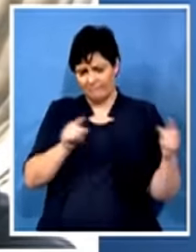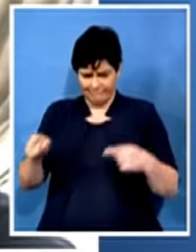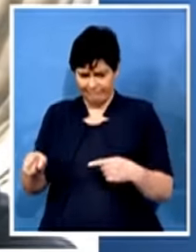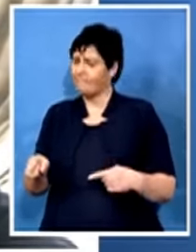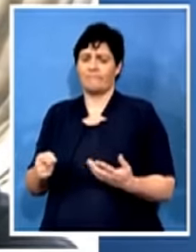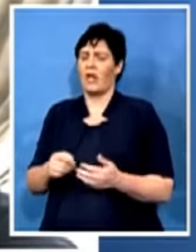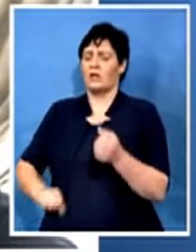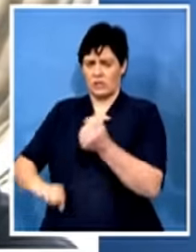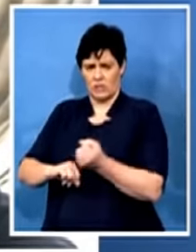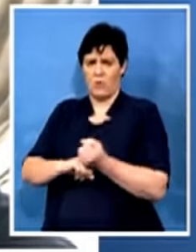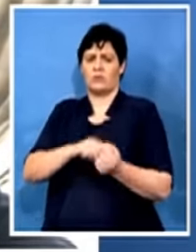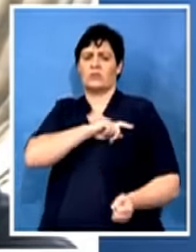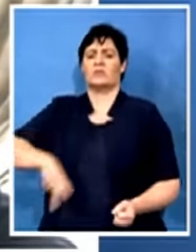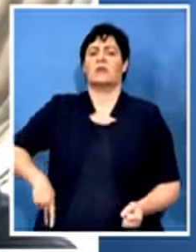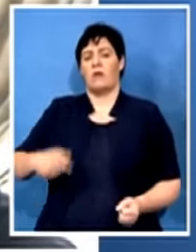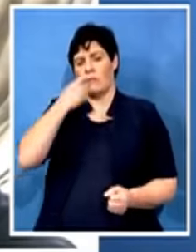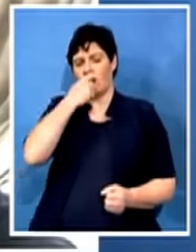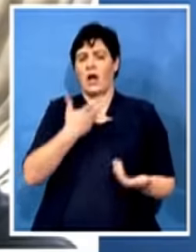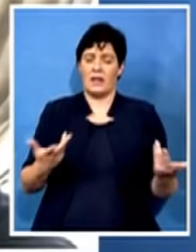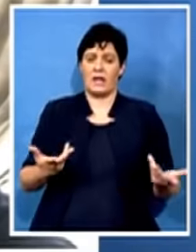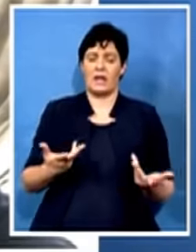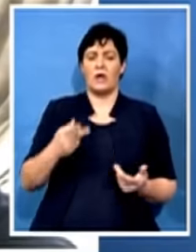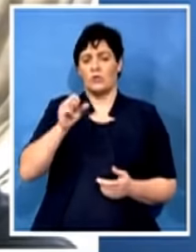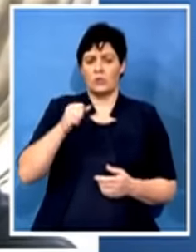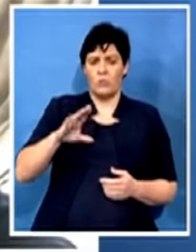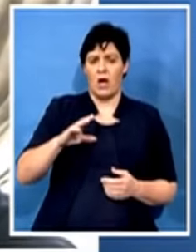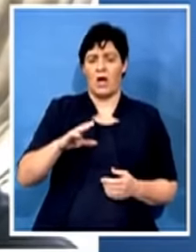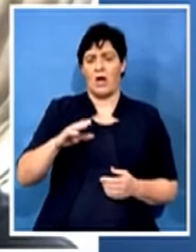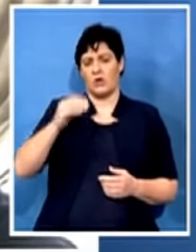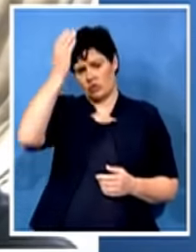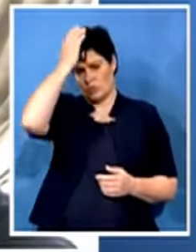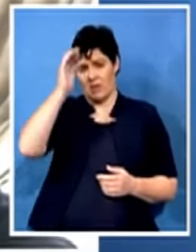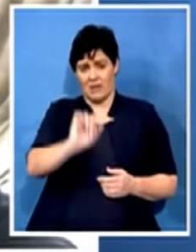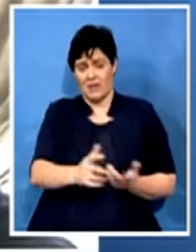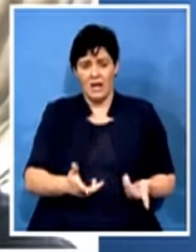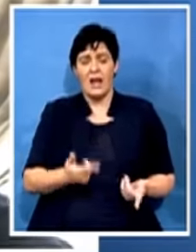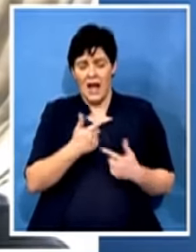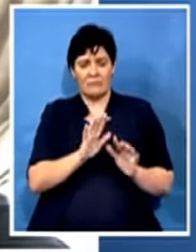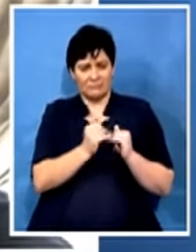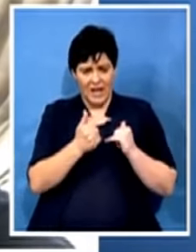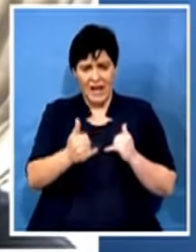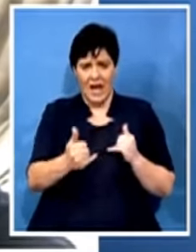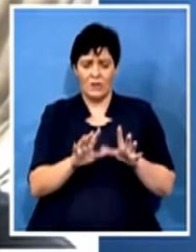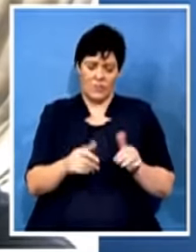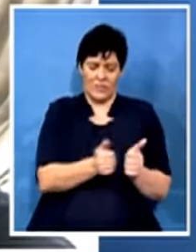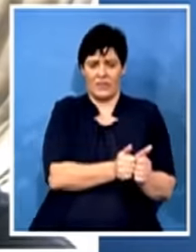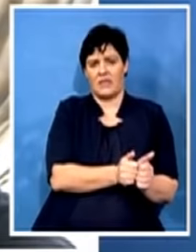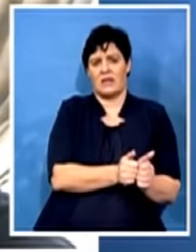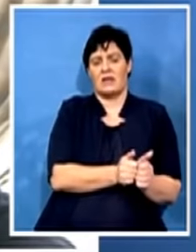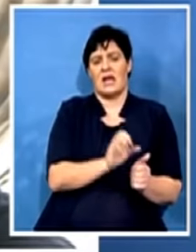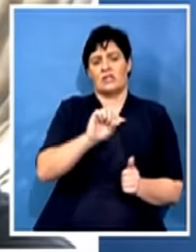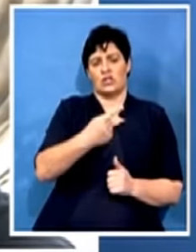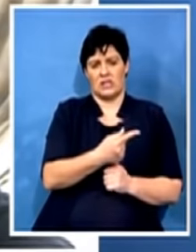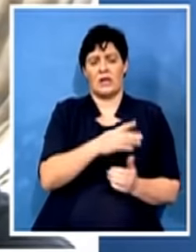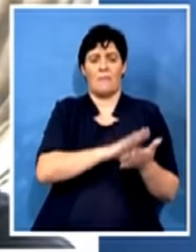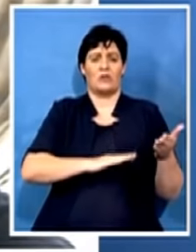Supazuma, the former provincial secretary, who are still pretty much aligned to the Secretary General of the ANC, Ace Makashule. You've got the likes of the disbanded regional